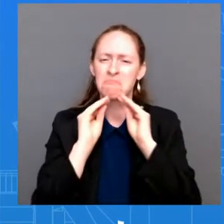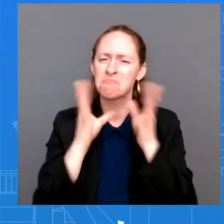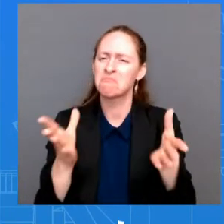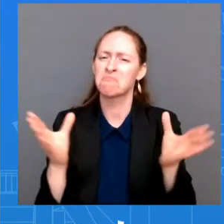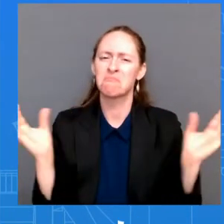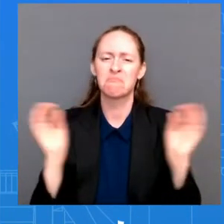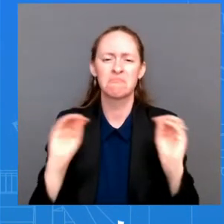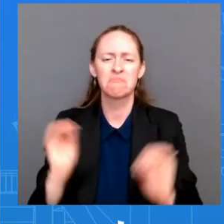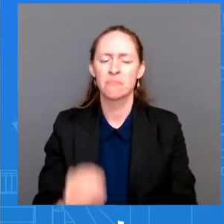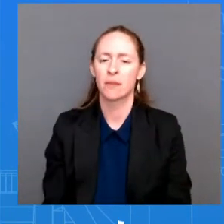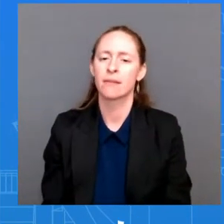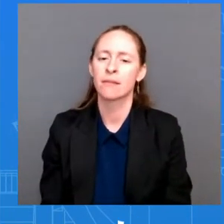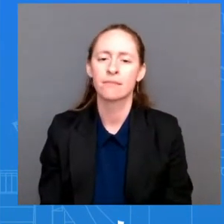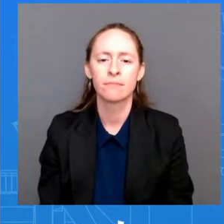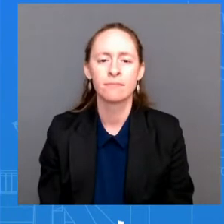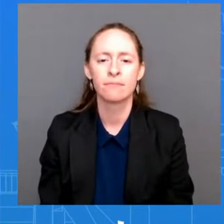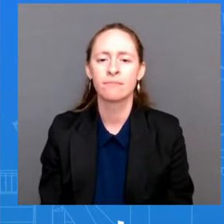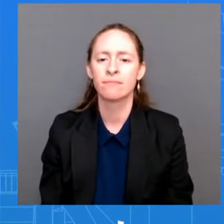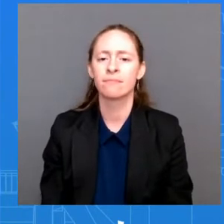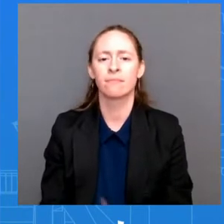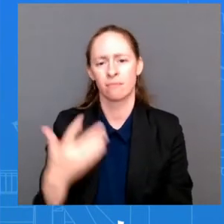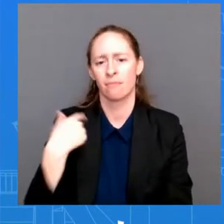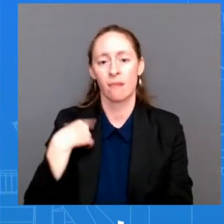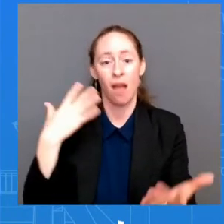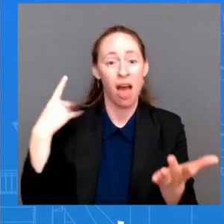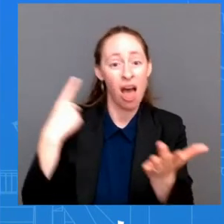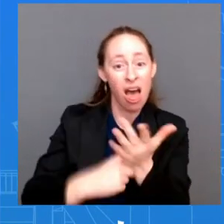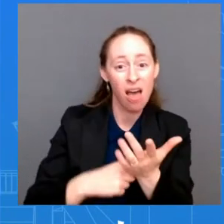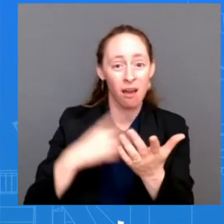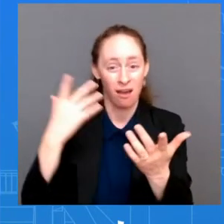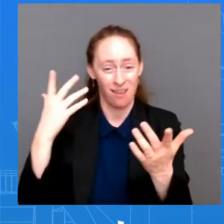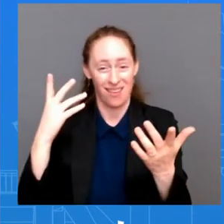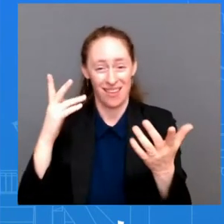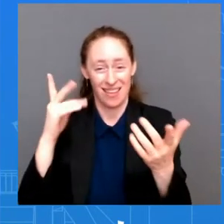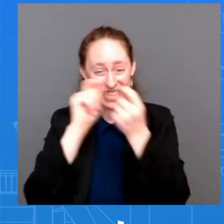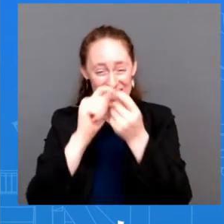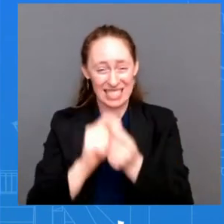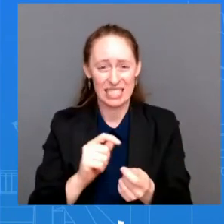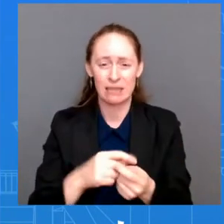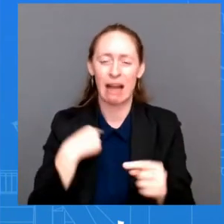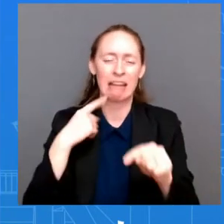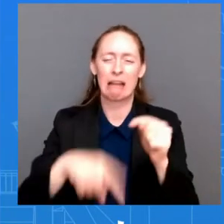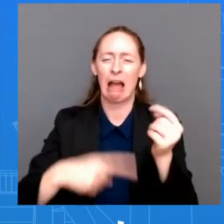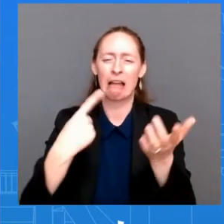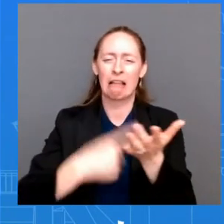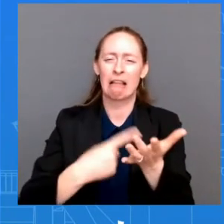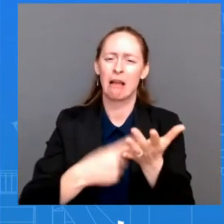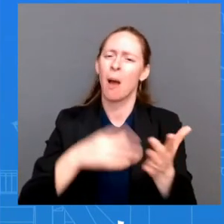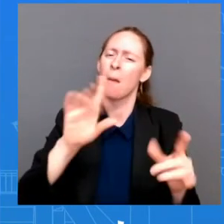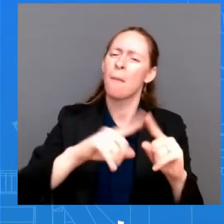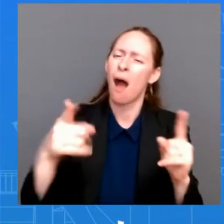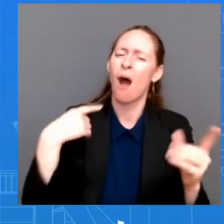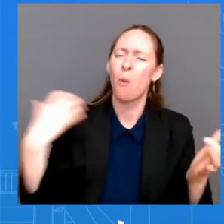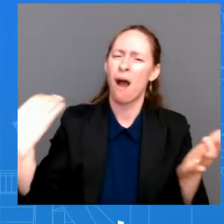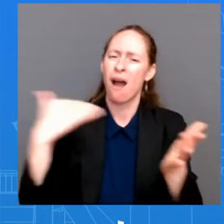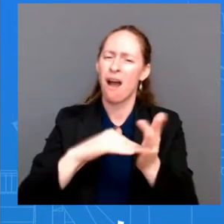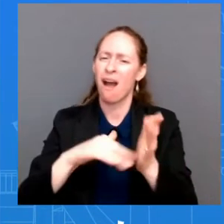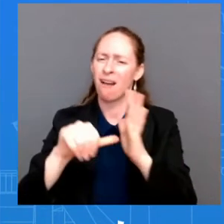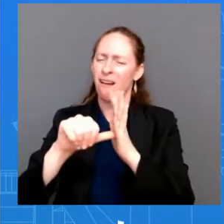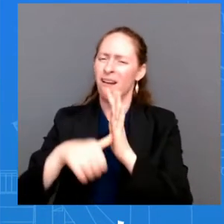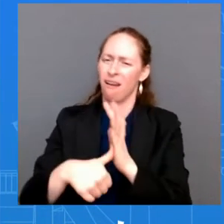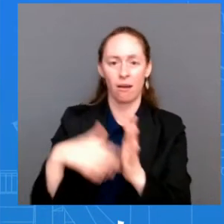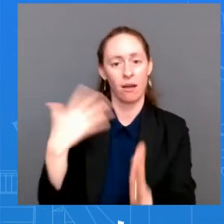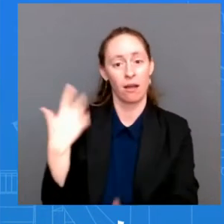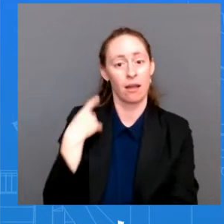conversations that we have. I mean, with her, particularly with the Speaker. I will just go back to what I said before, Tyler. Folsom discussions,